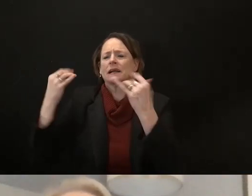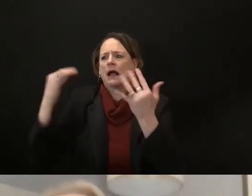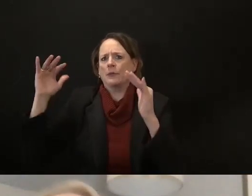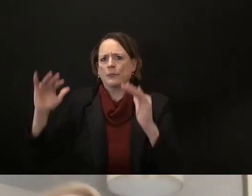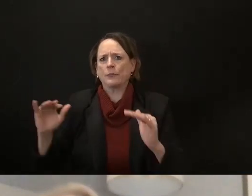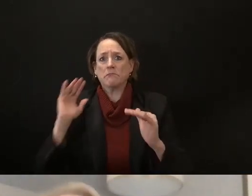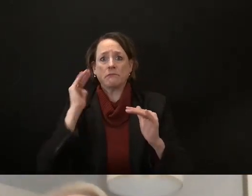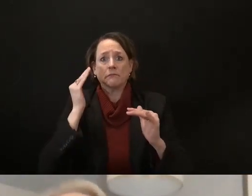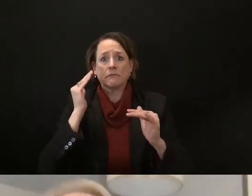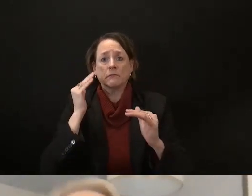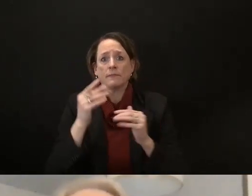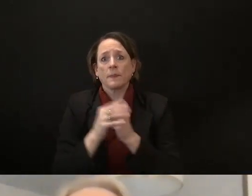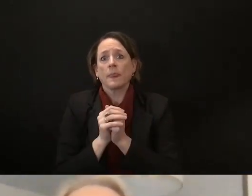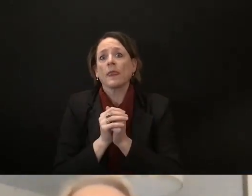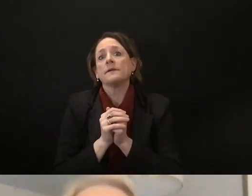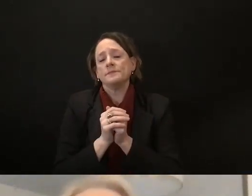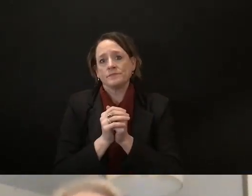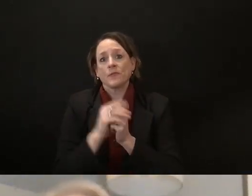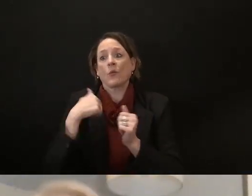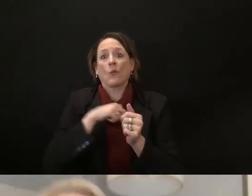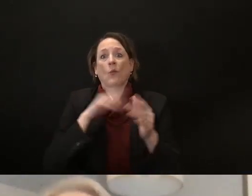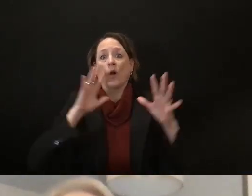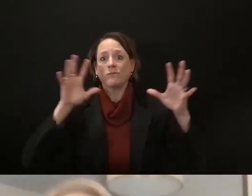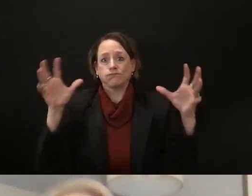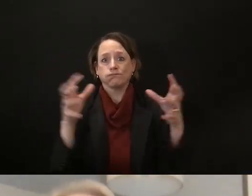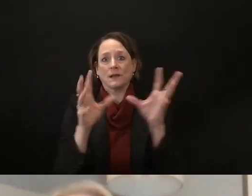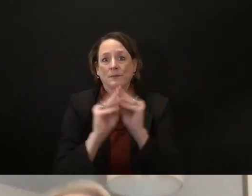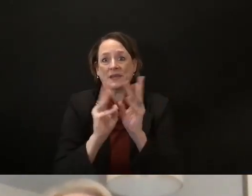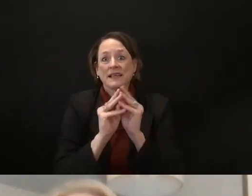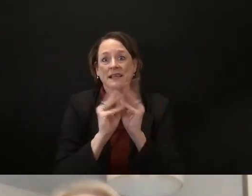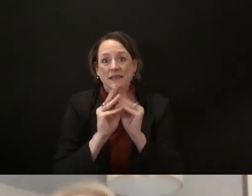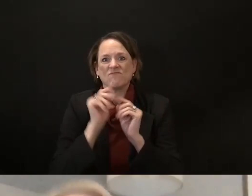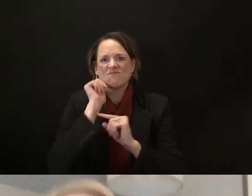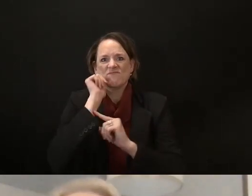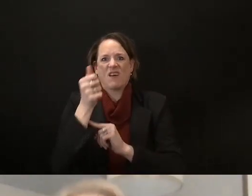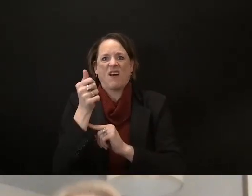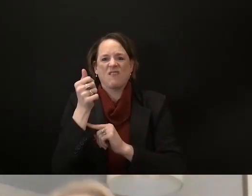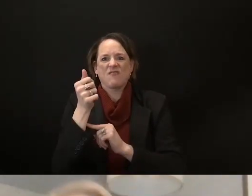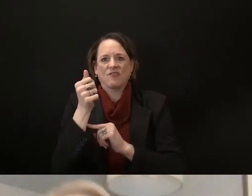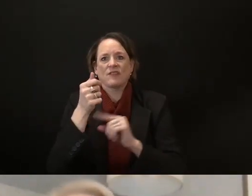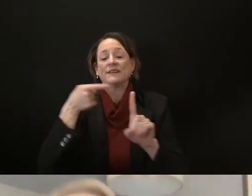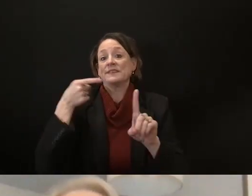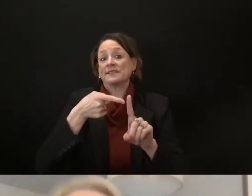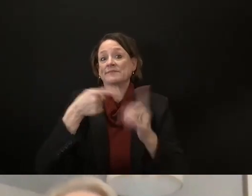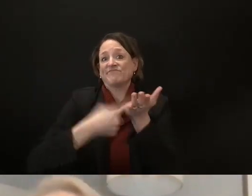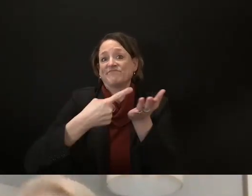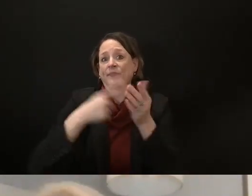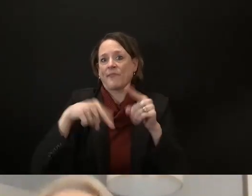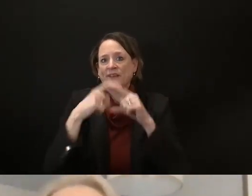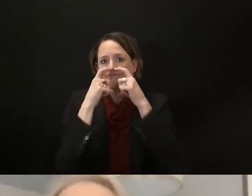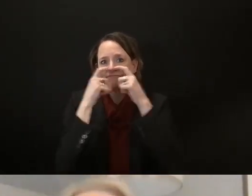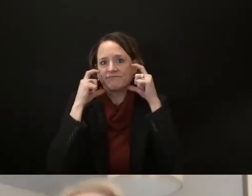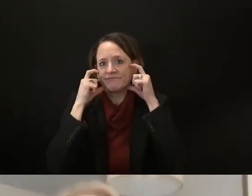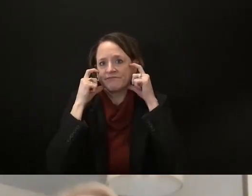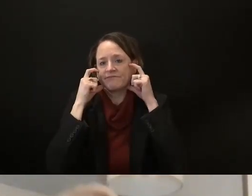mandate which i assure you i am not voting to repeal the mask mandate um we we will have two weeks uh before the senate